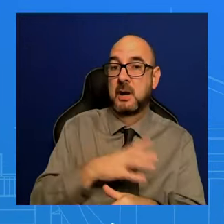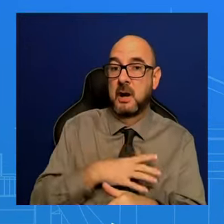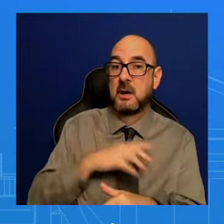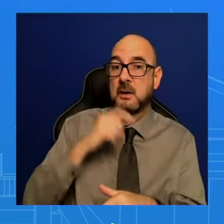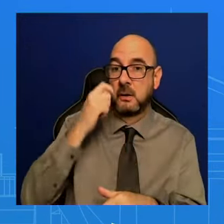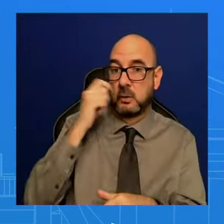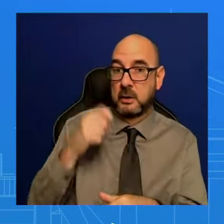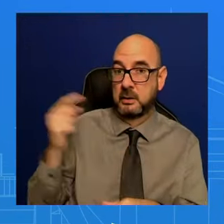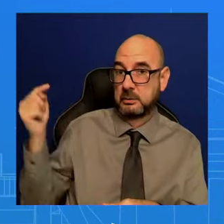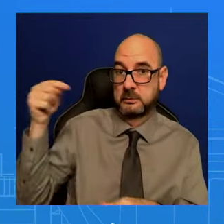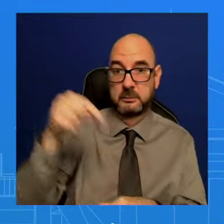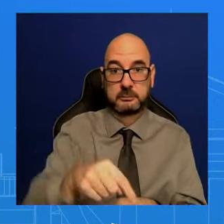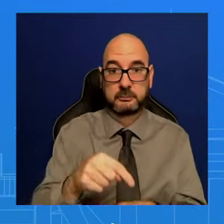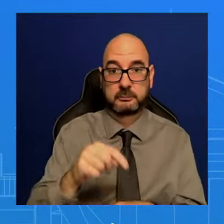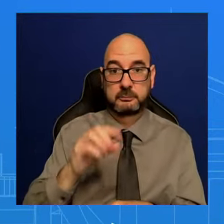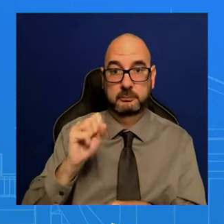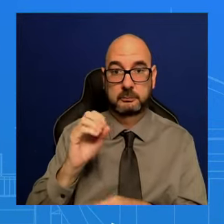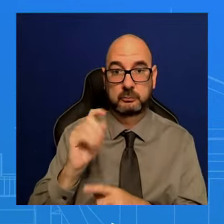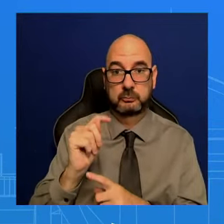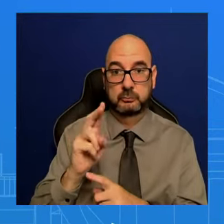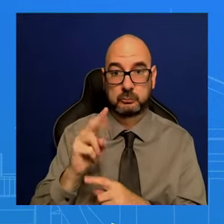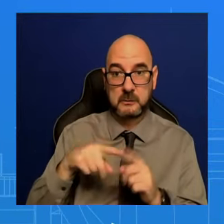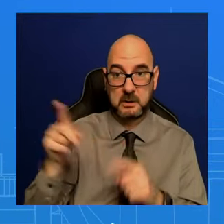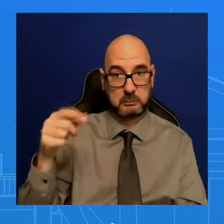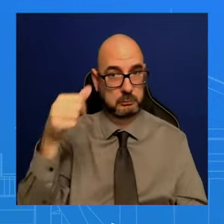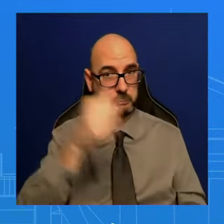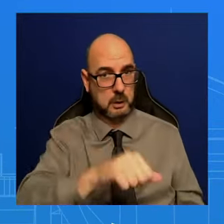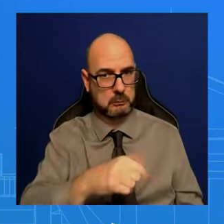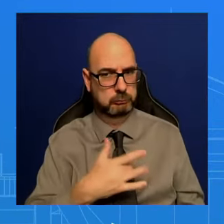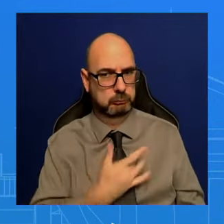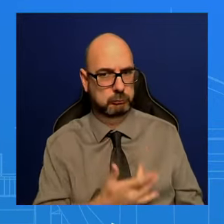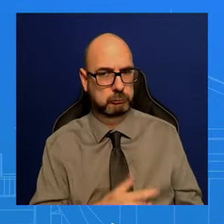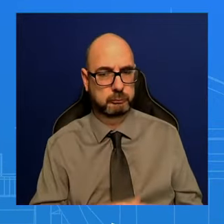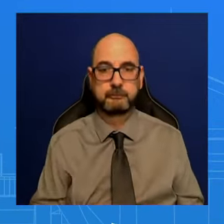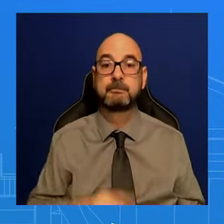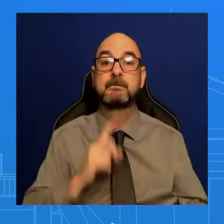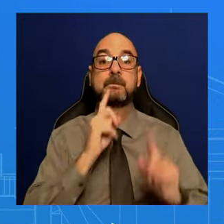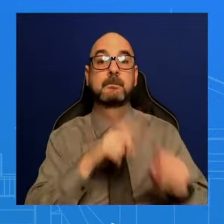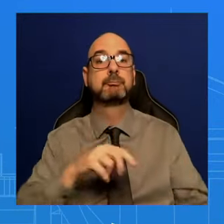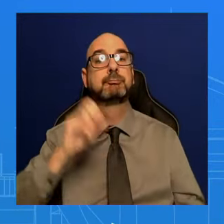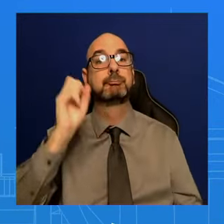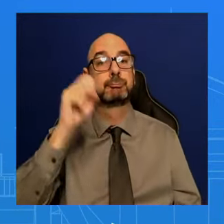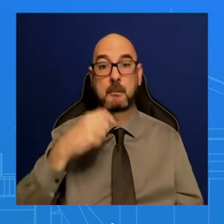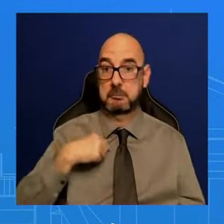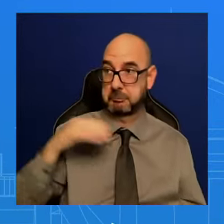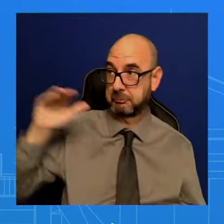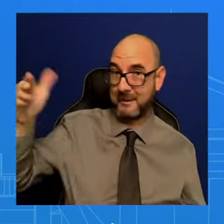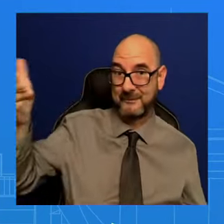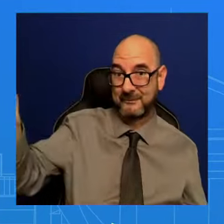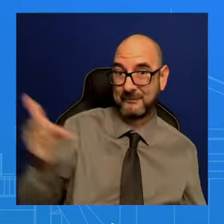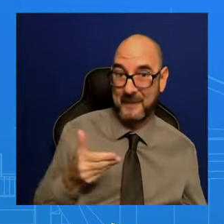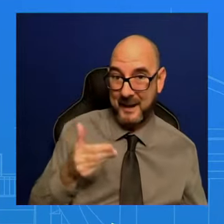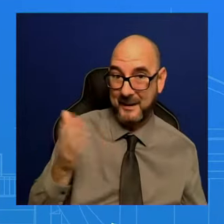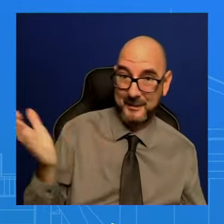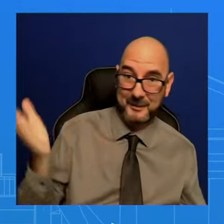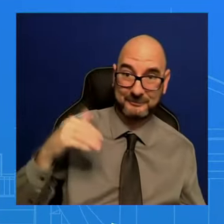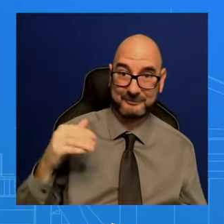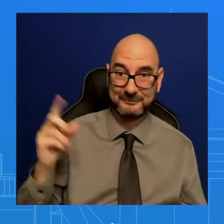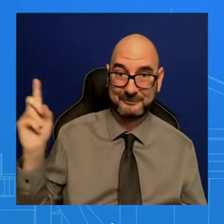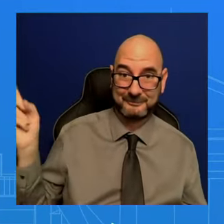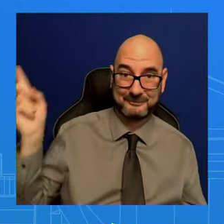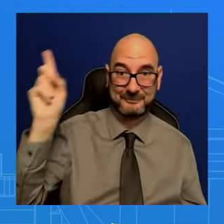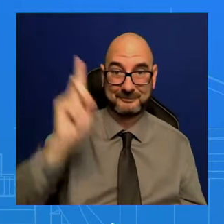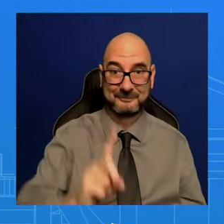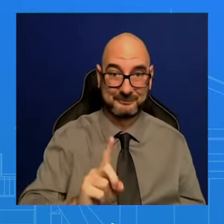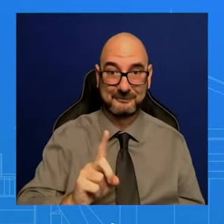invite Mrs. Zelenska to the State of the Union. She was unable to attend. I would refer you to Ukraine as to her reasoning why. But